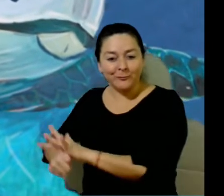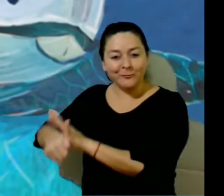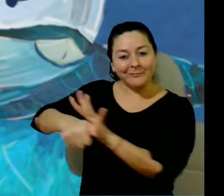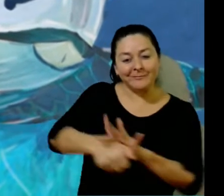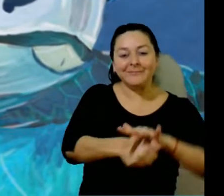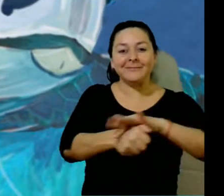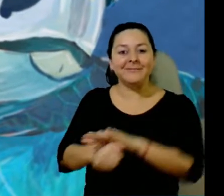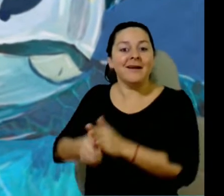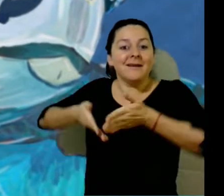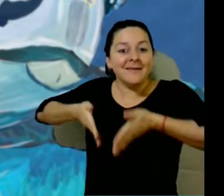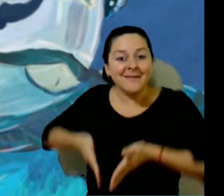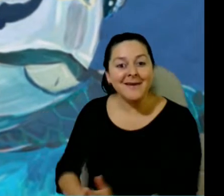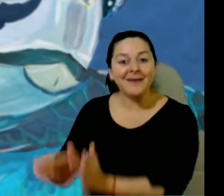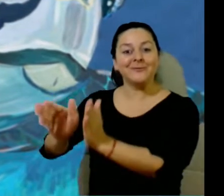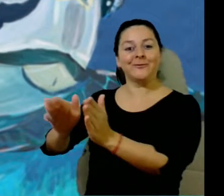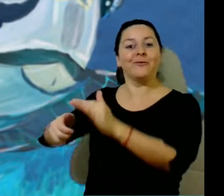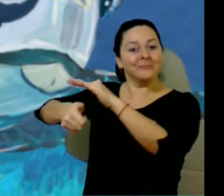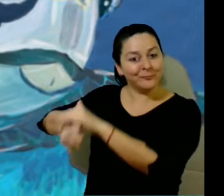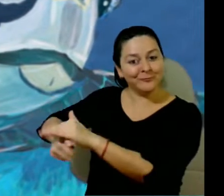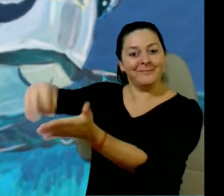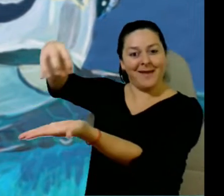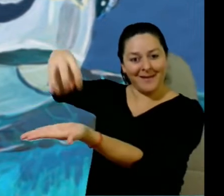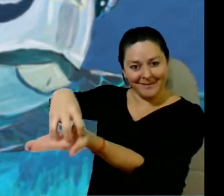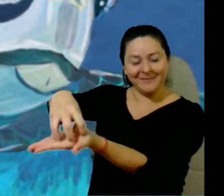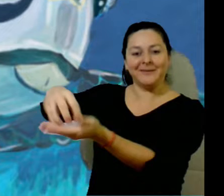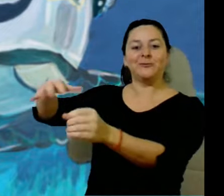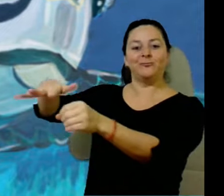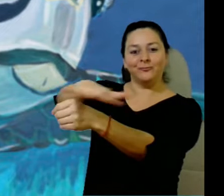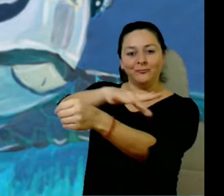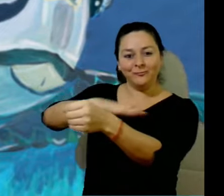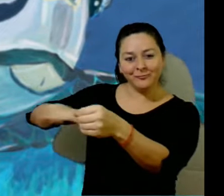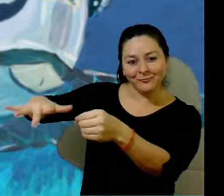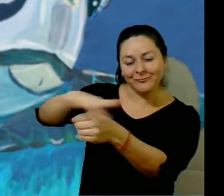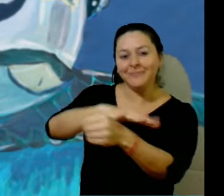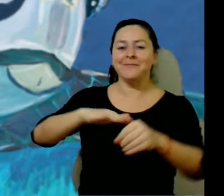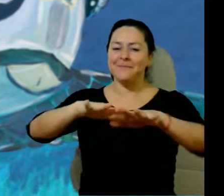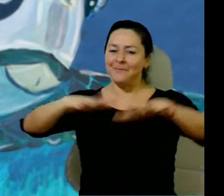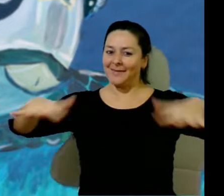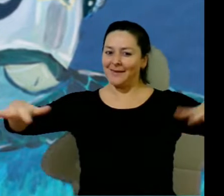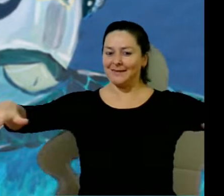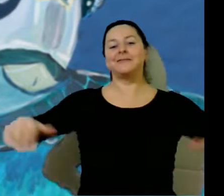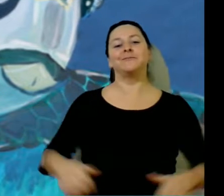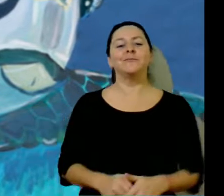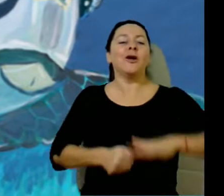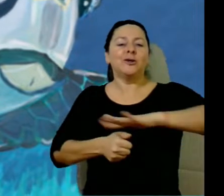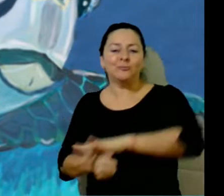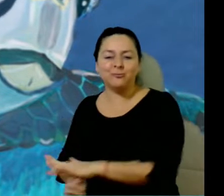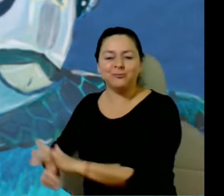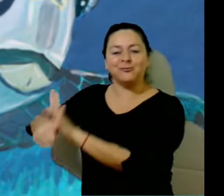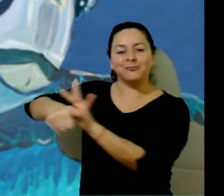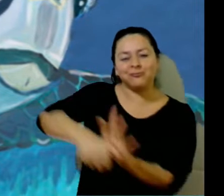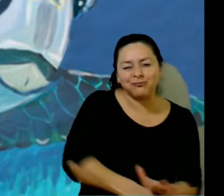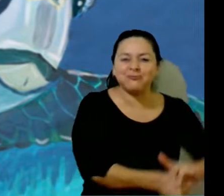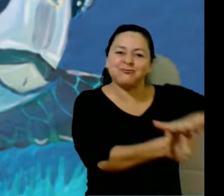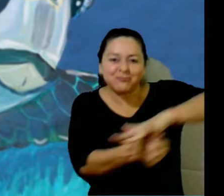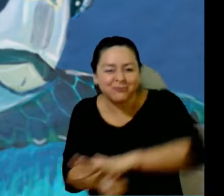way to get back to where she was born. Honu is a traveler, a globetrotter. She has traveled all over the